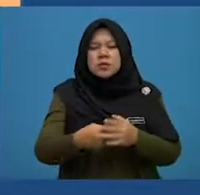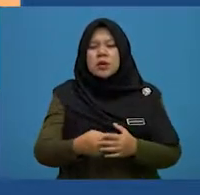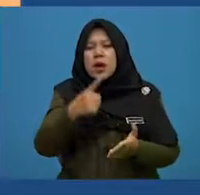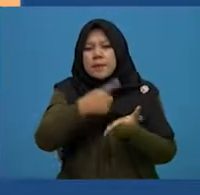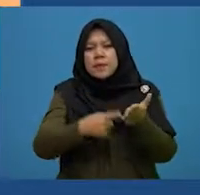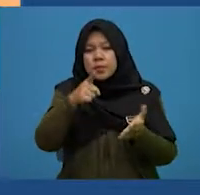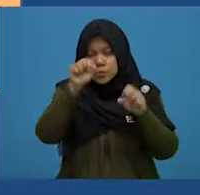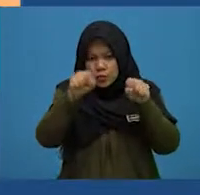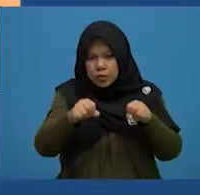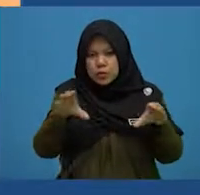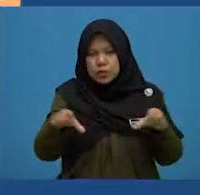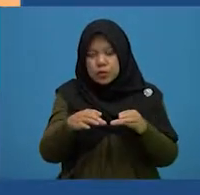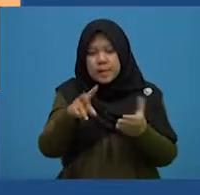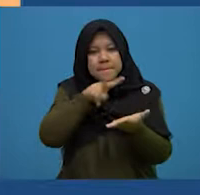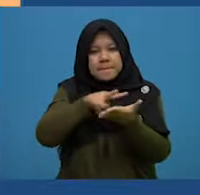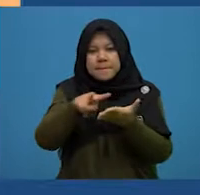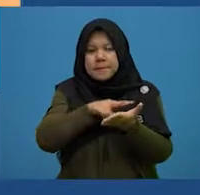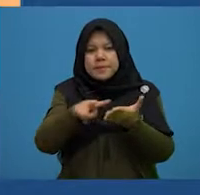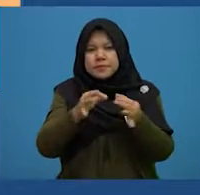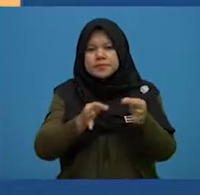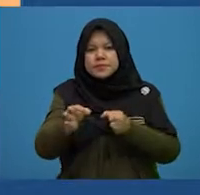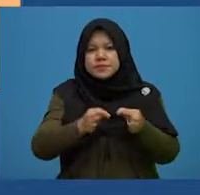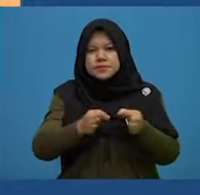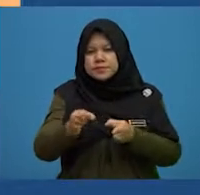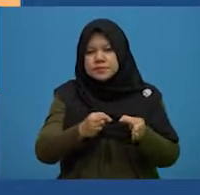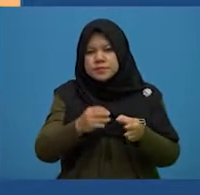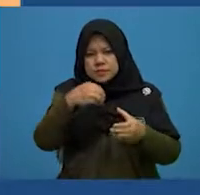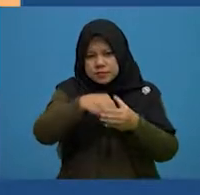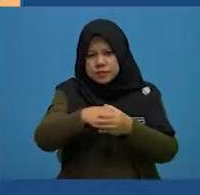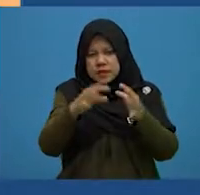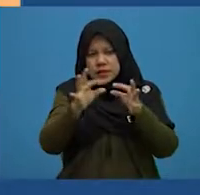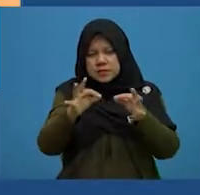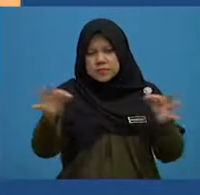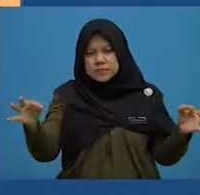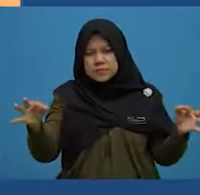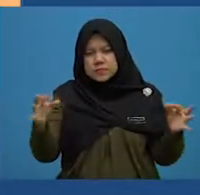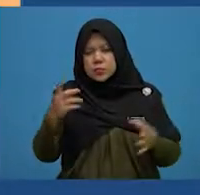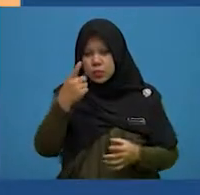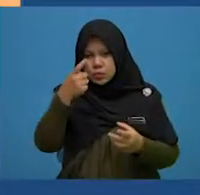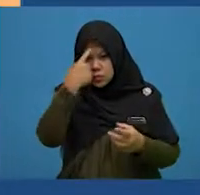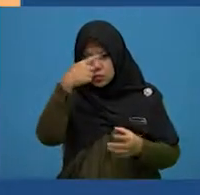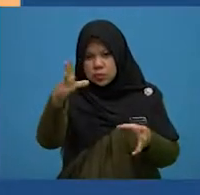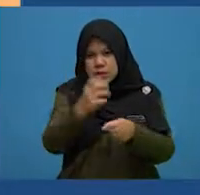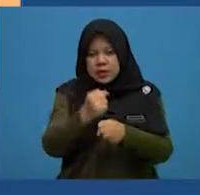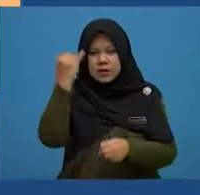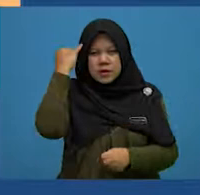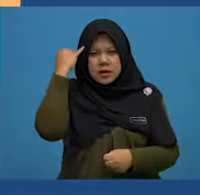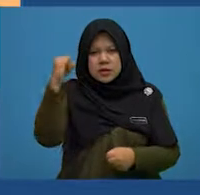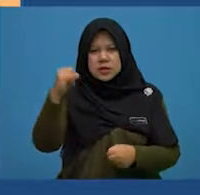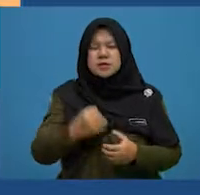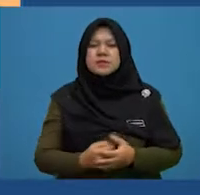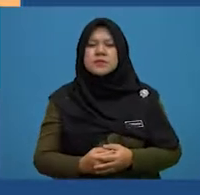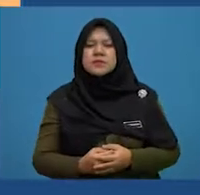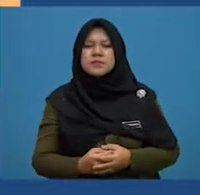you can do is to read the explanation in the sentence to get an idea. Through